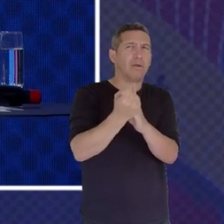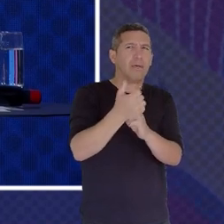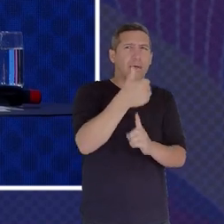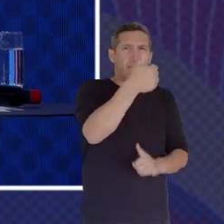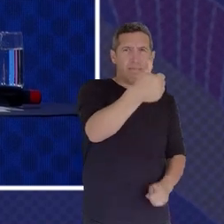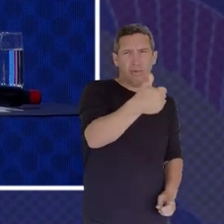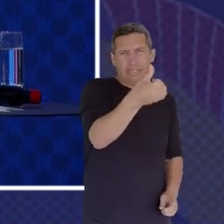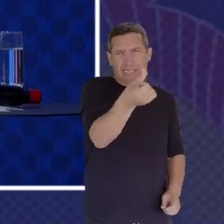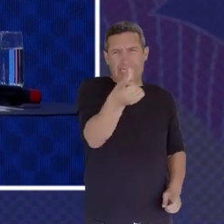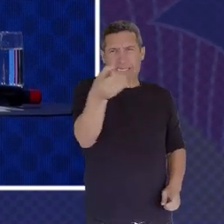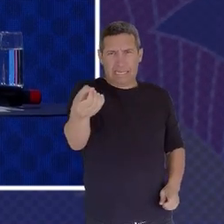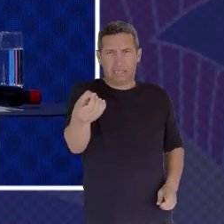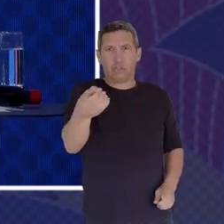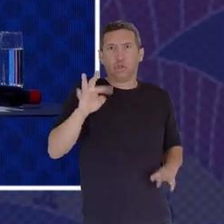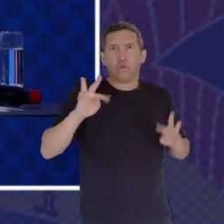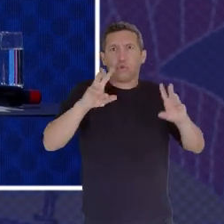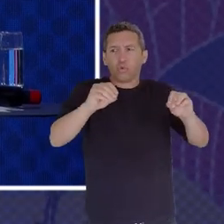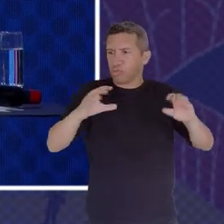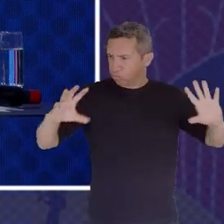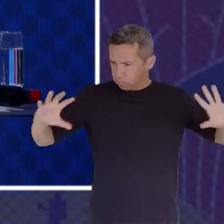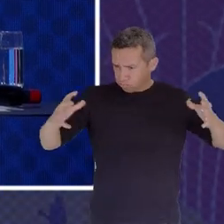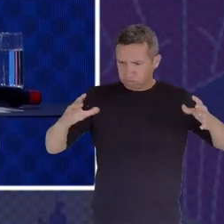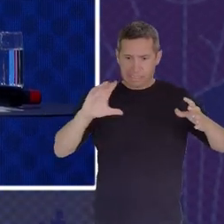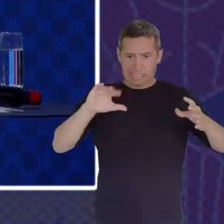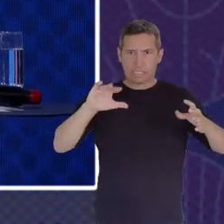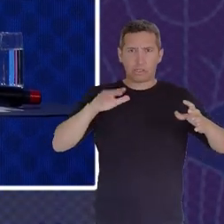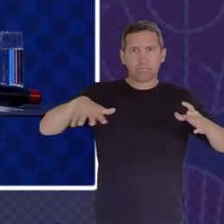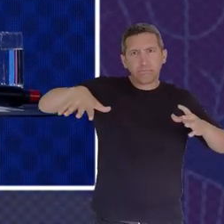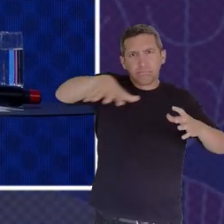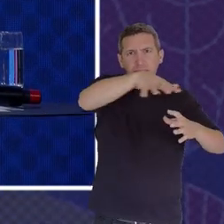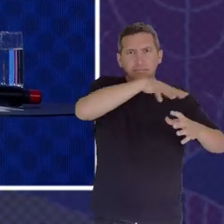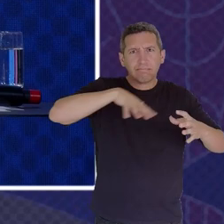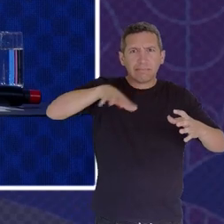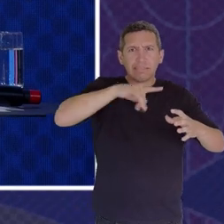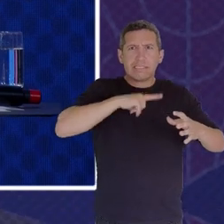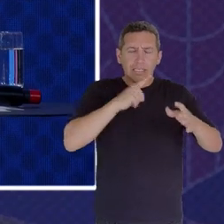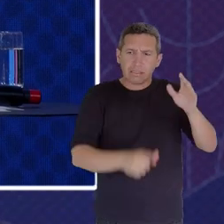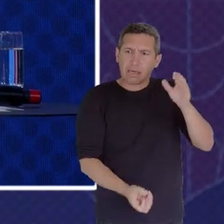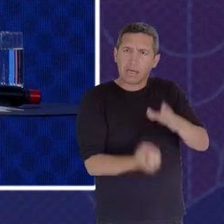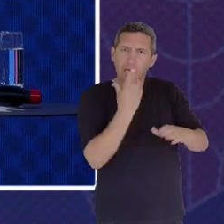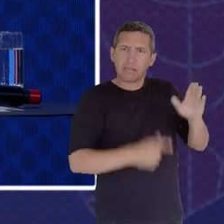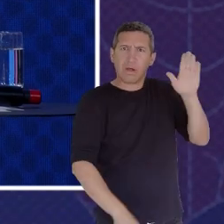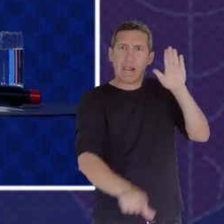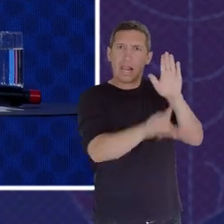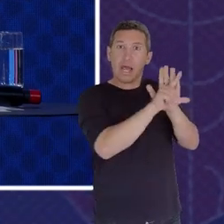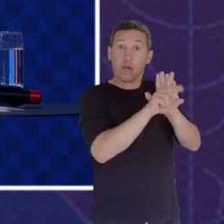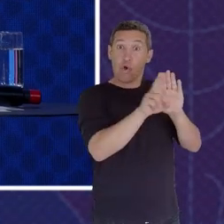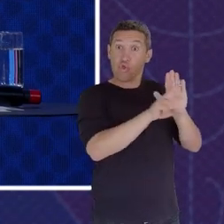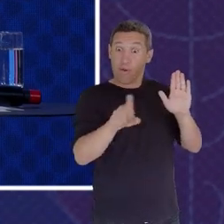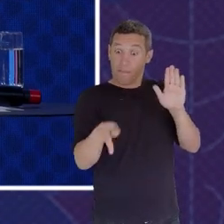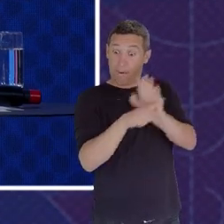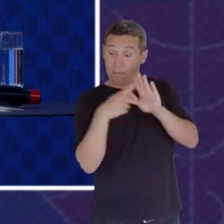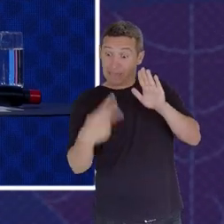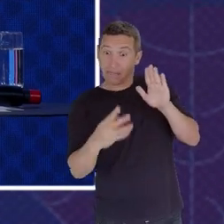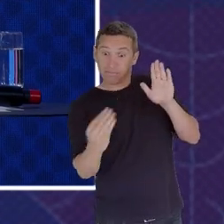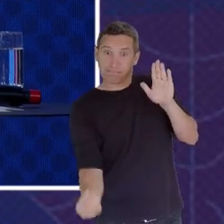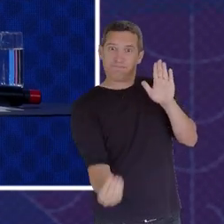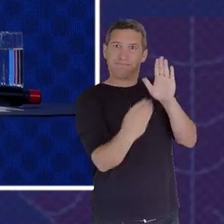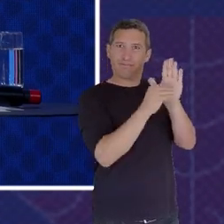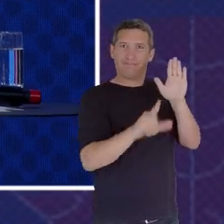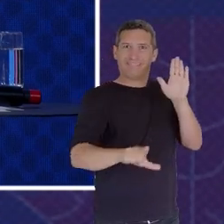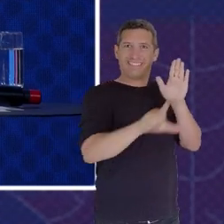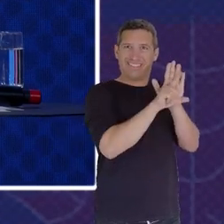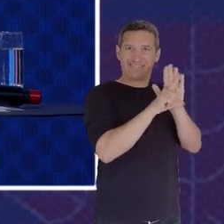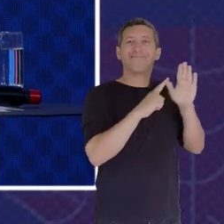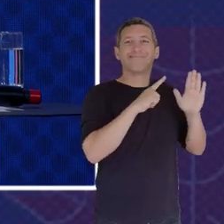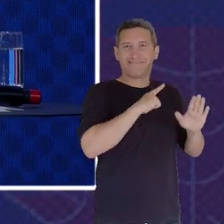All The Scientists Of Those Days Have Now Have Laws Named After Them Right You Know They Were Amazing They Were Bold